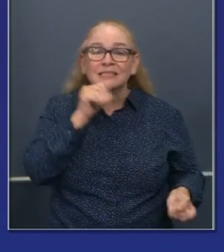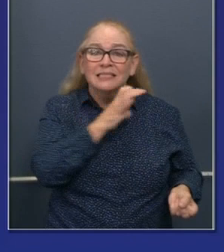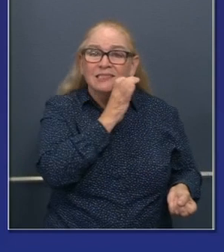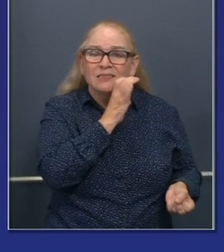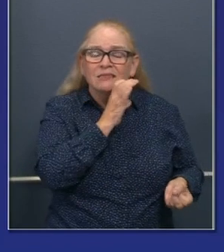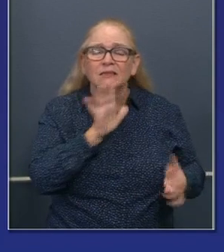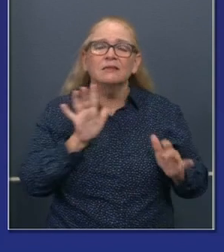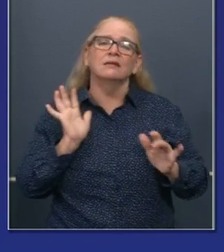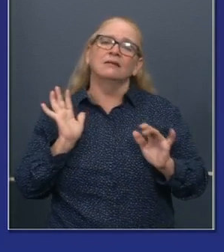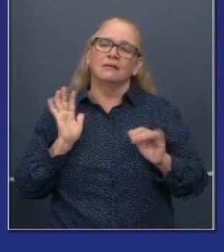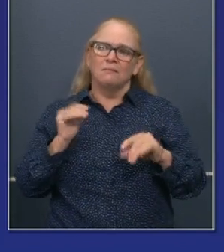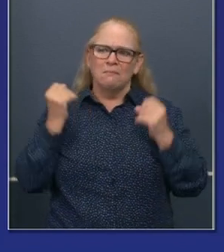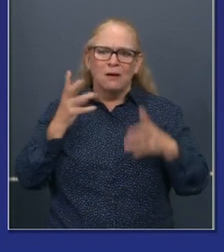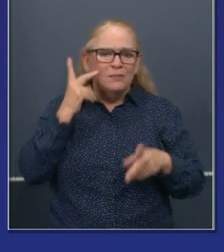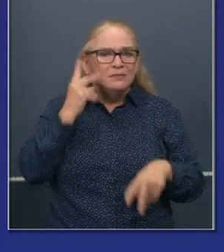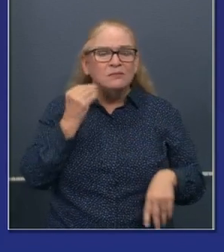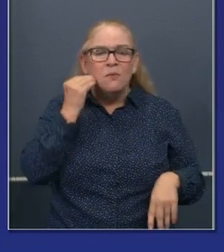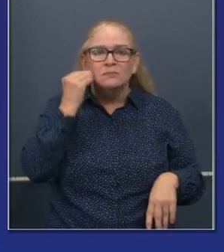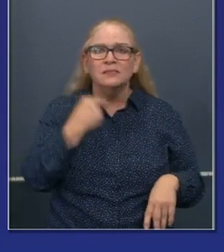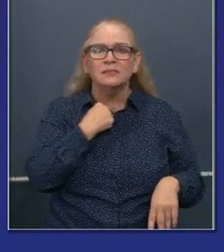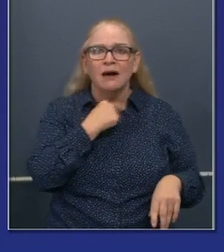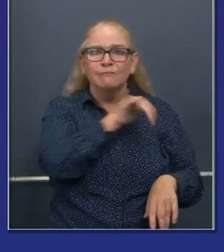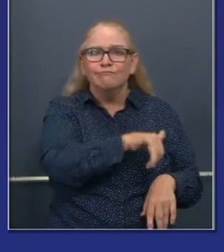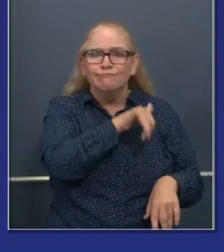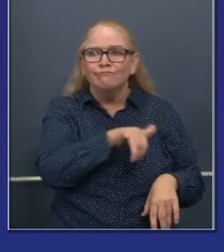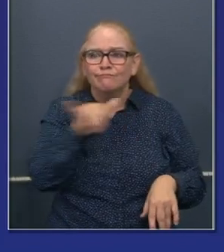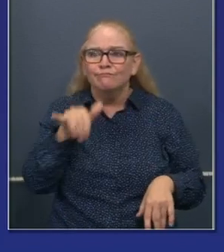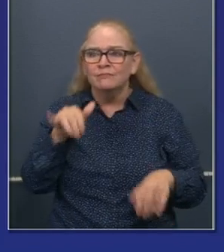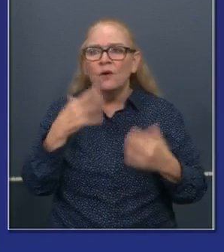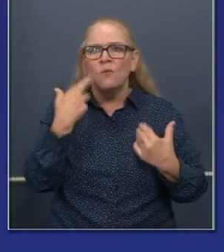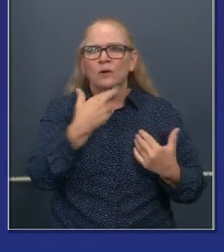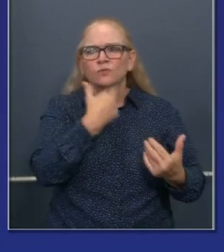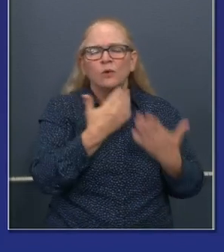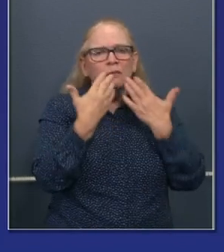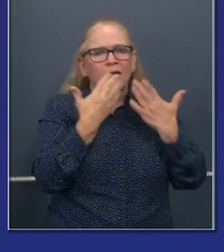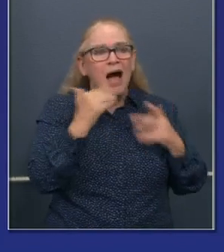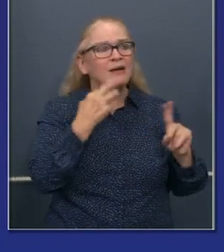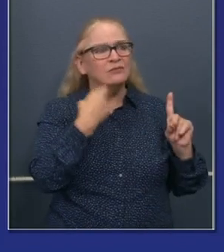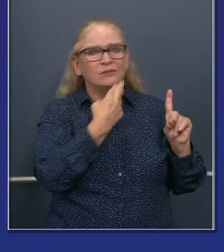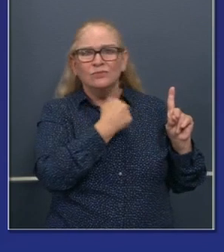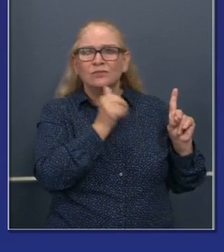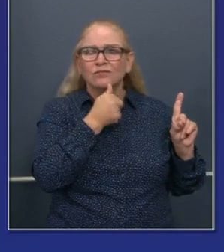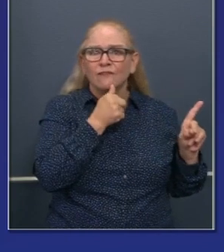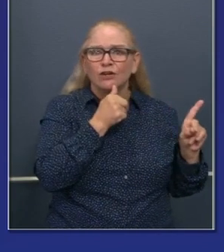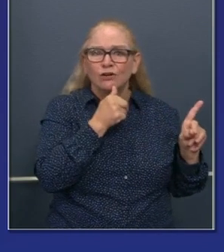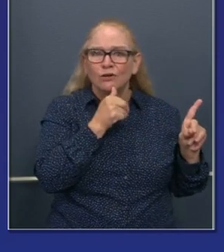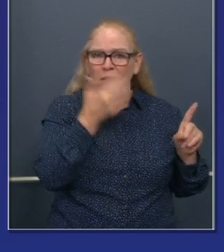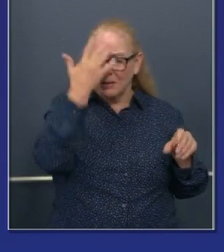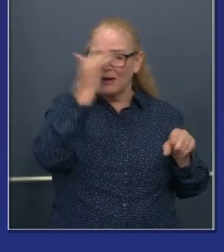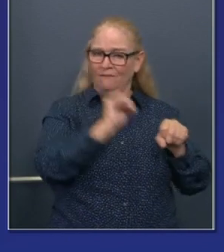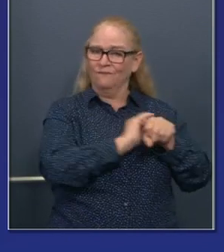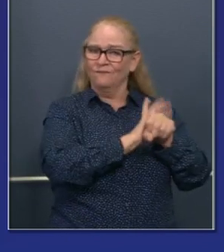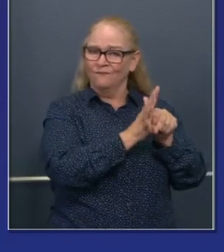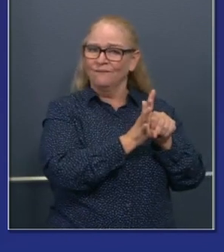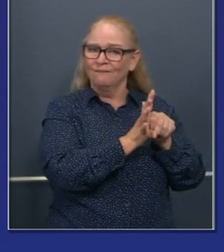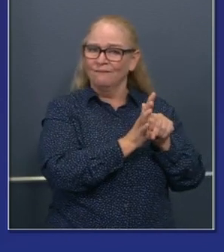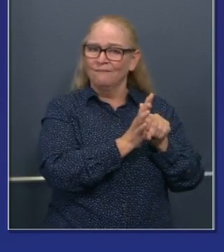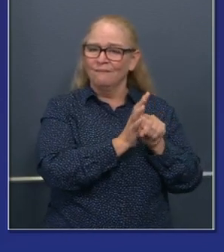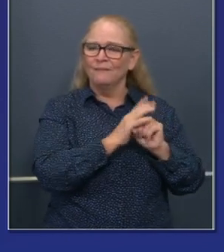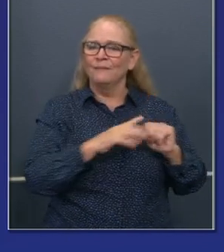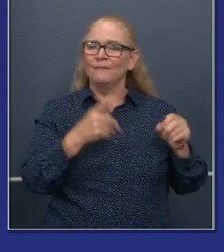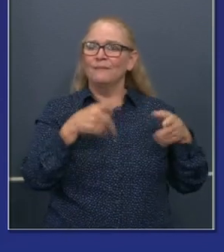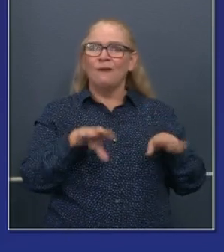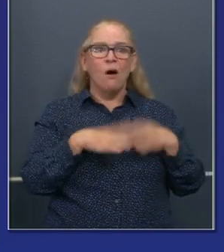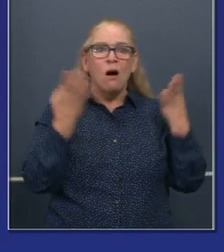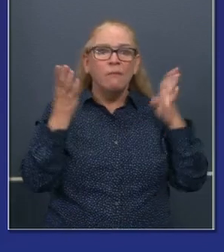these restaurants that have just been pummeled by this pandemic, uh, and the challenges of opening and reopening all